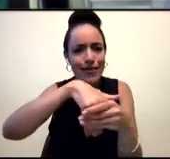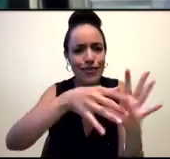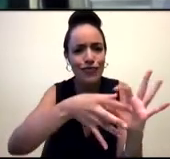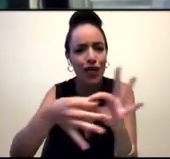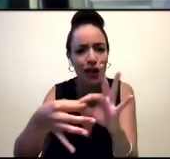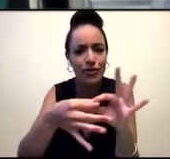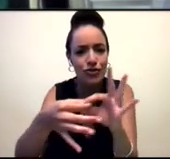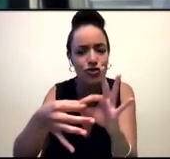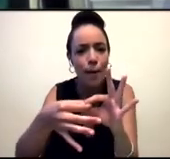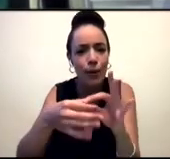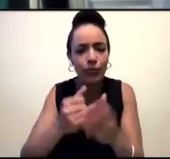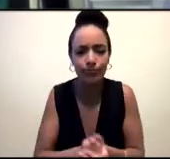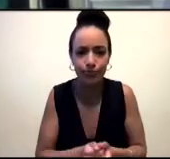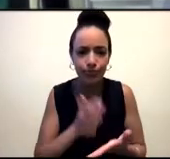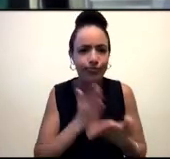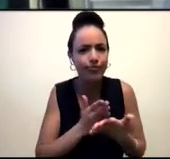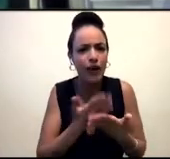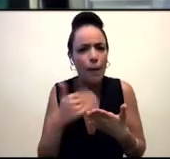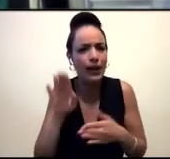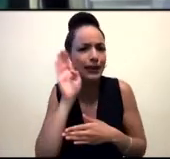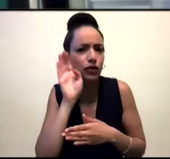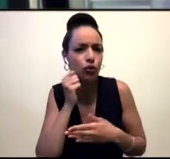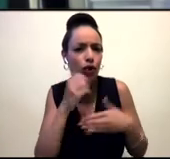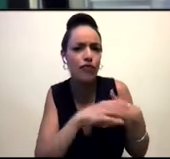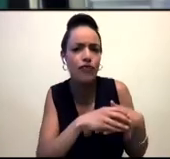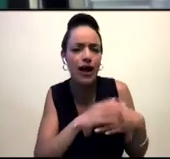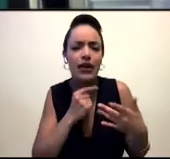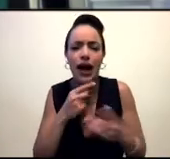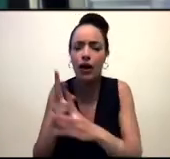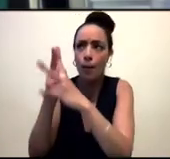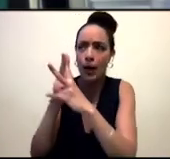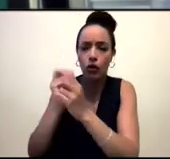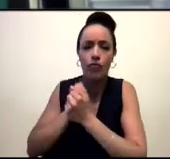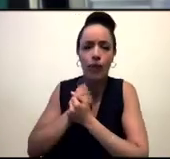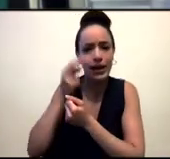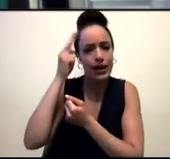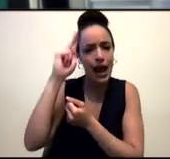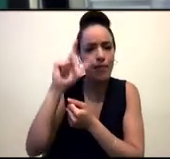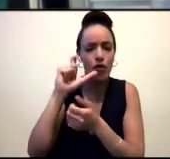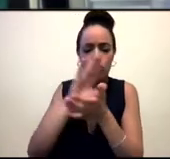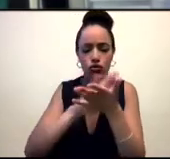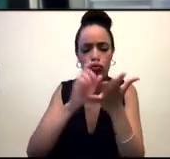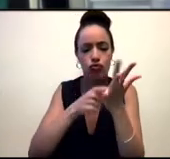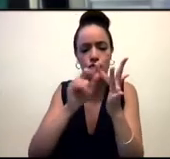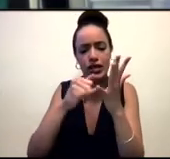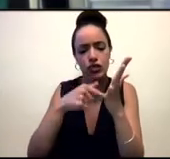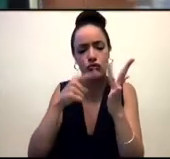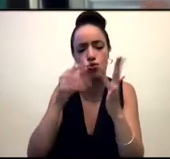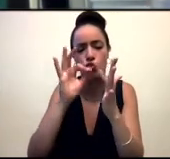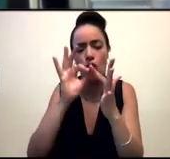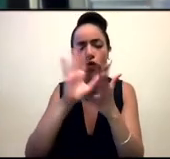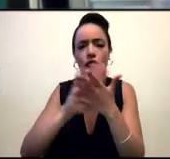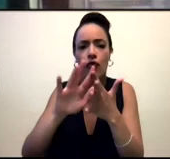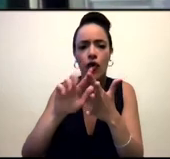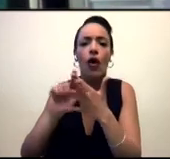a friend and a mentor of mine whose name is Krista Franklin, who is a really amazing multi